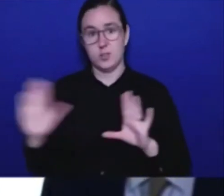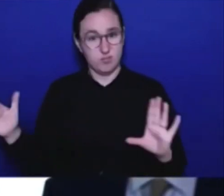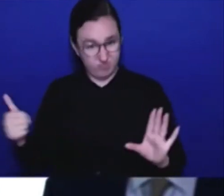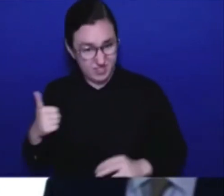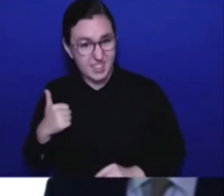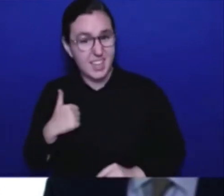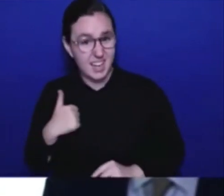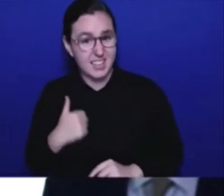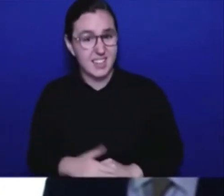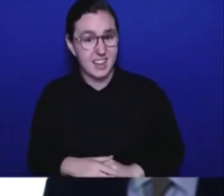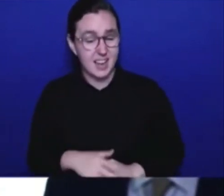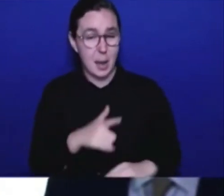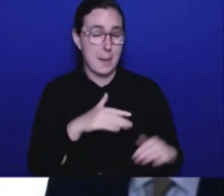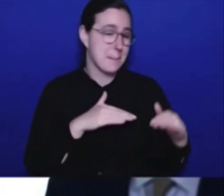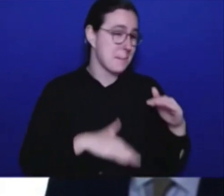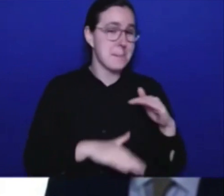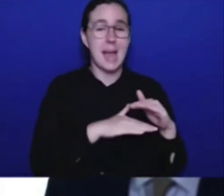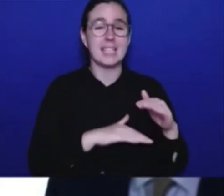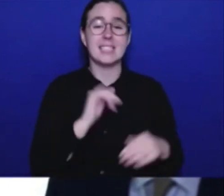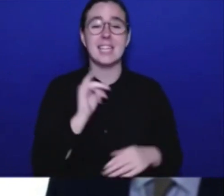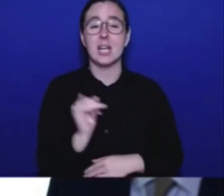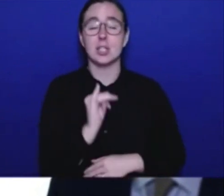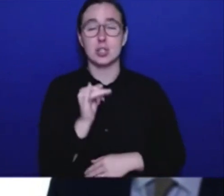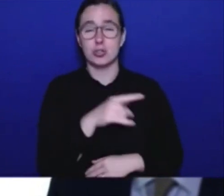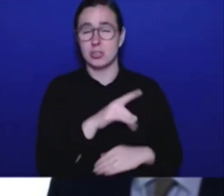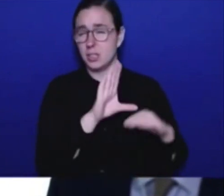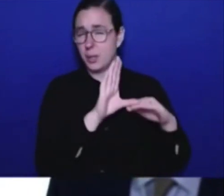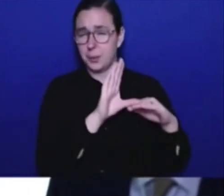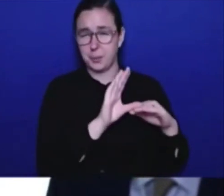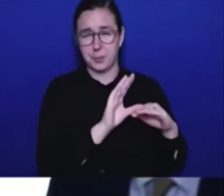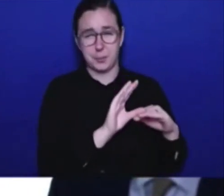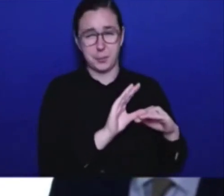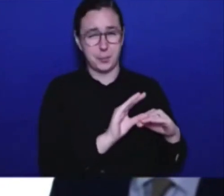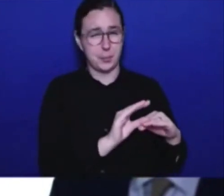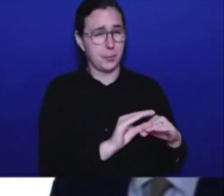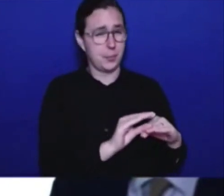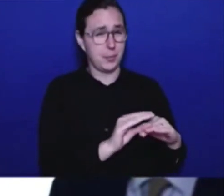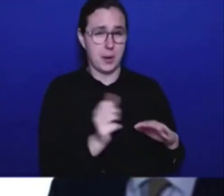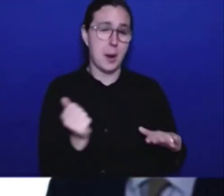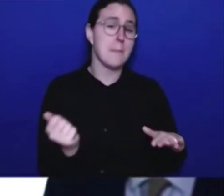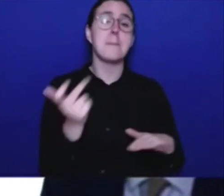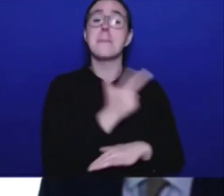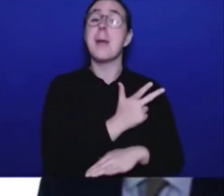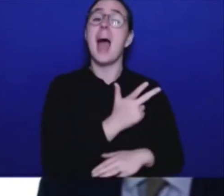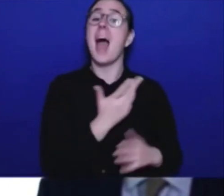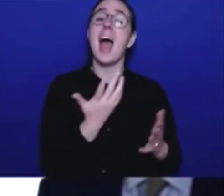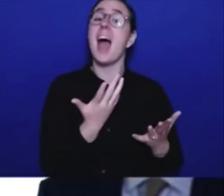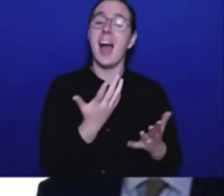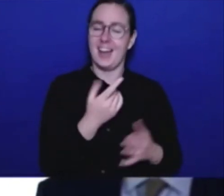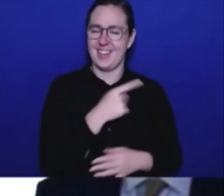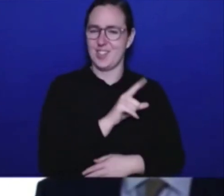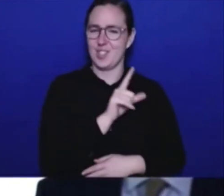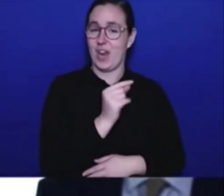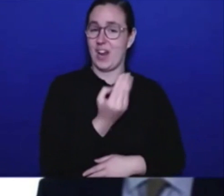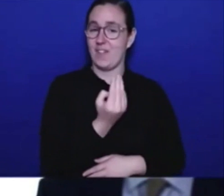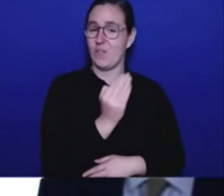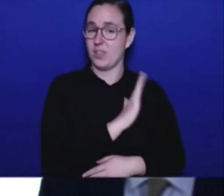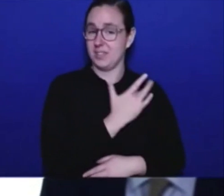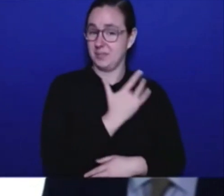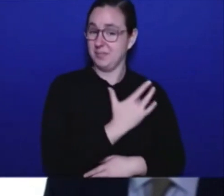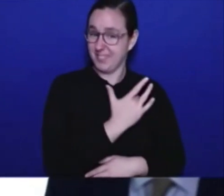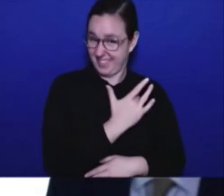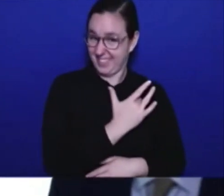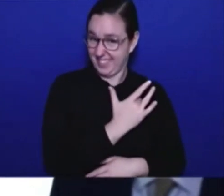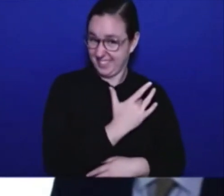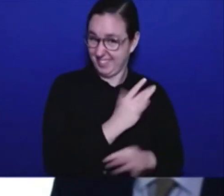lowest level since 2014. This was validated as recently as last week with the release of an Ernst & Young report that